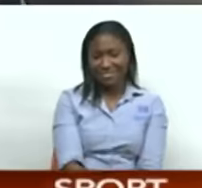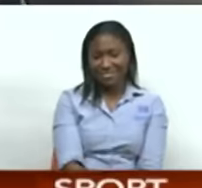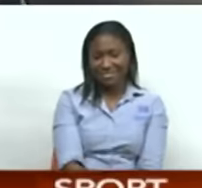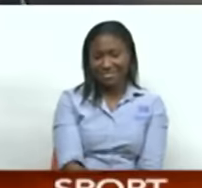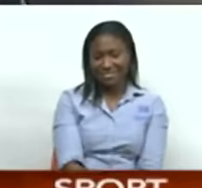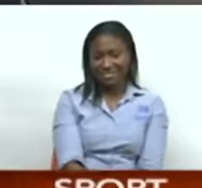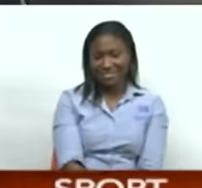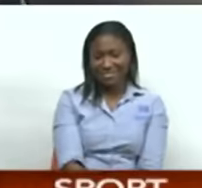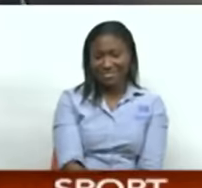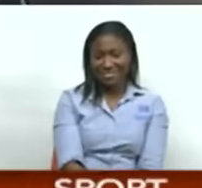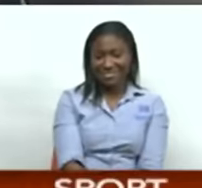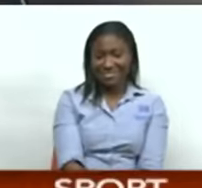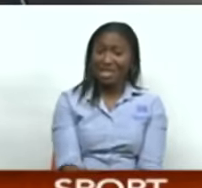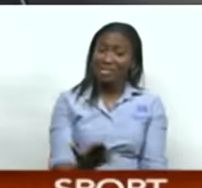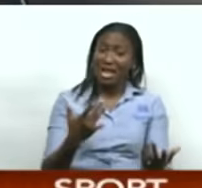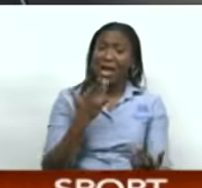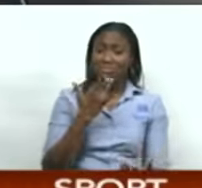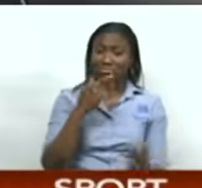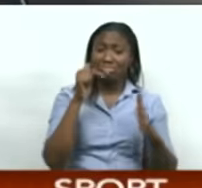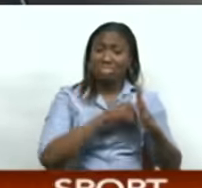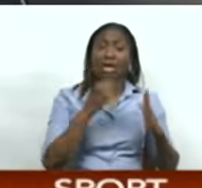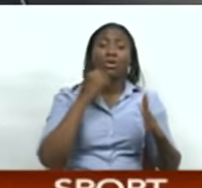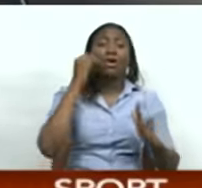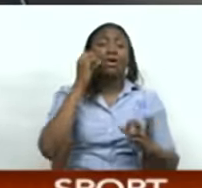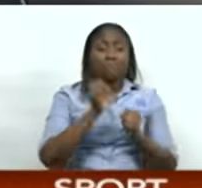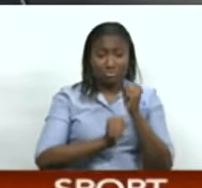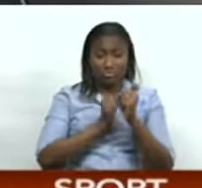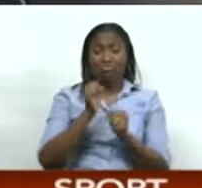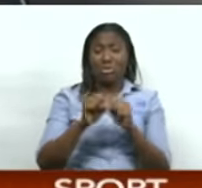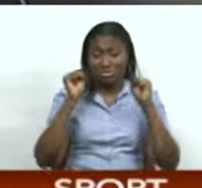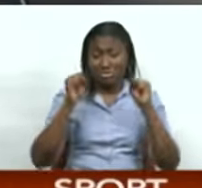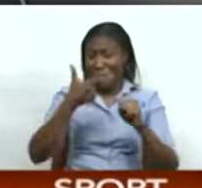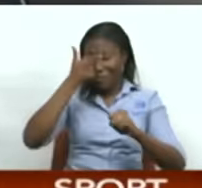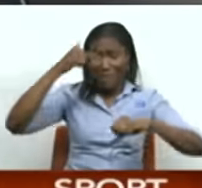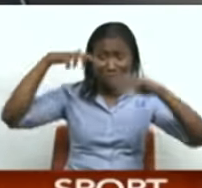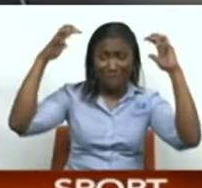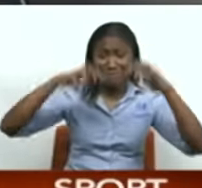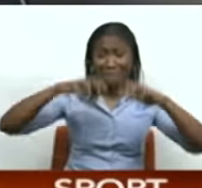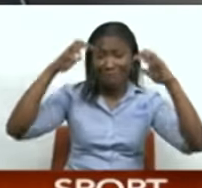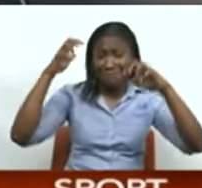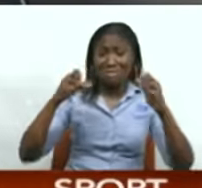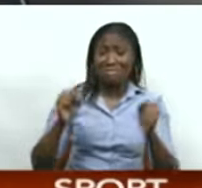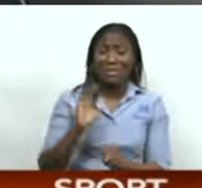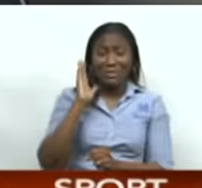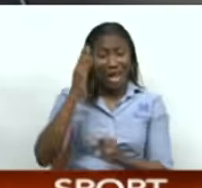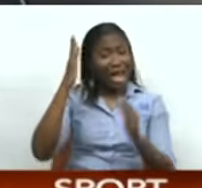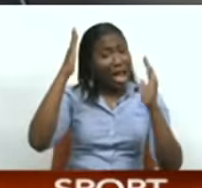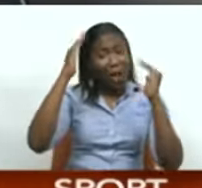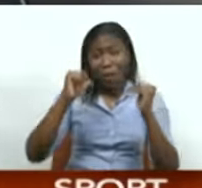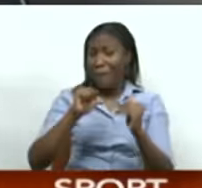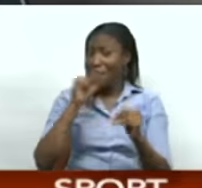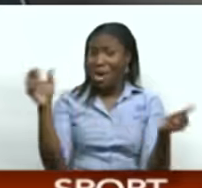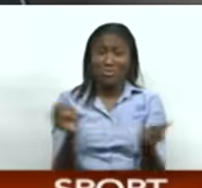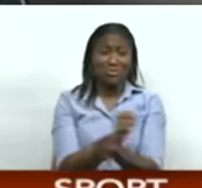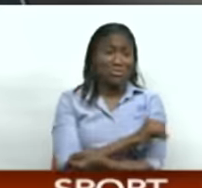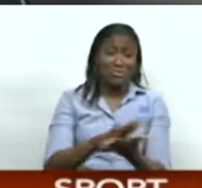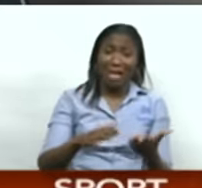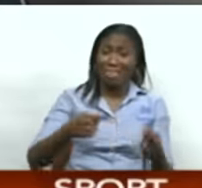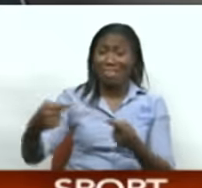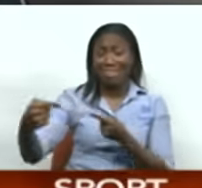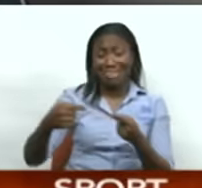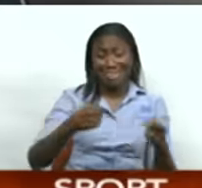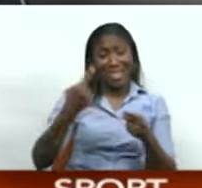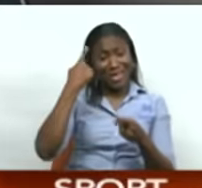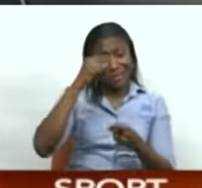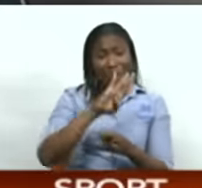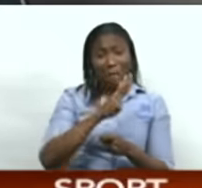Might be a good weekend for indoor sports, Jassy. Yeah, it seems all the rain that's forecast. I hope it doesn't fall over the Teruba venue for